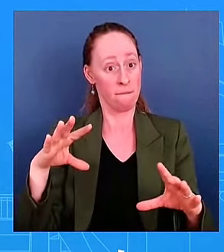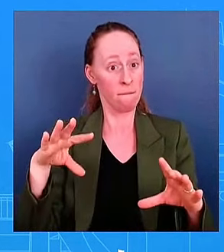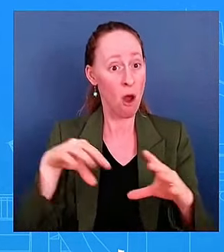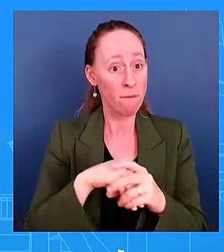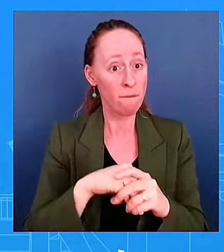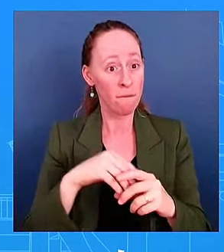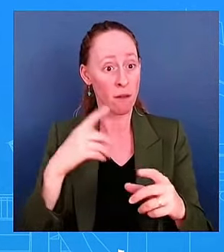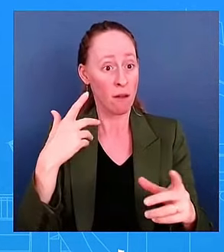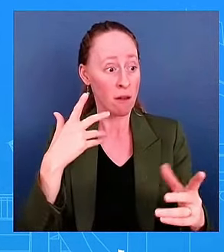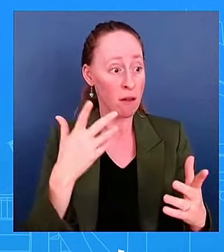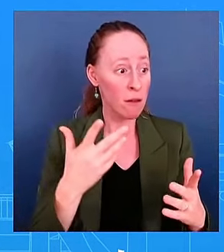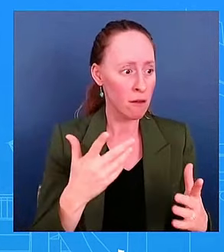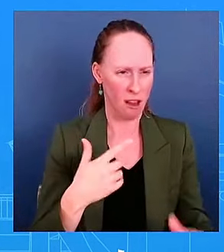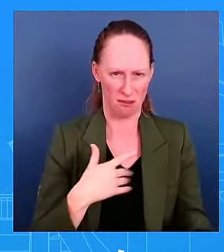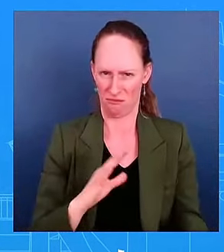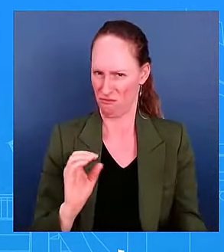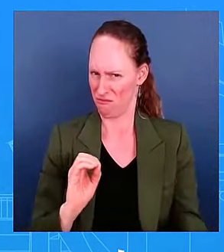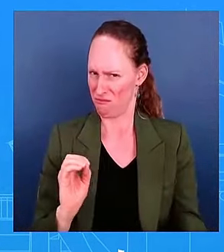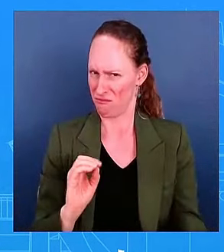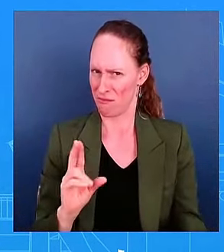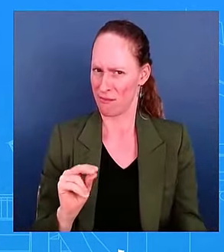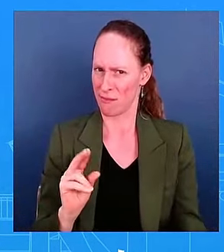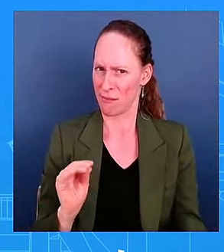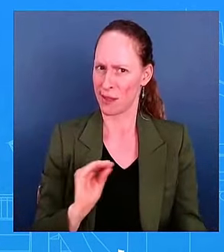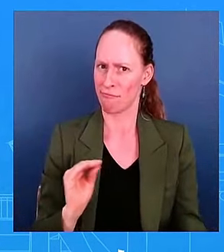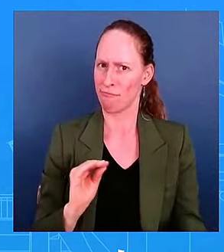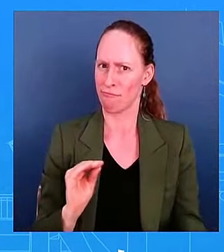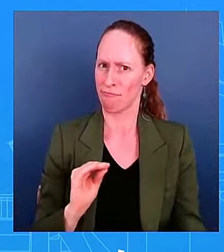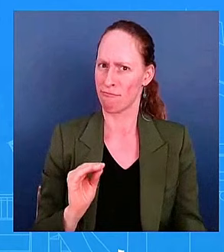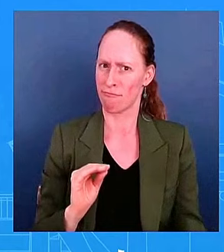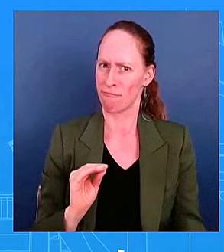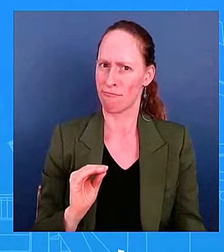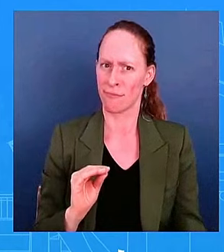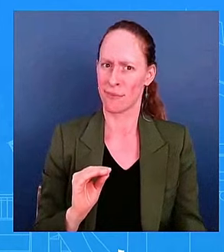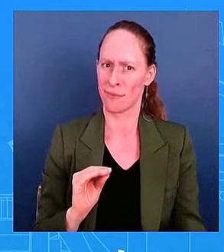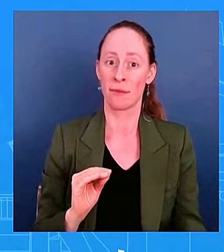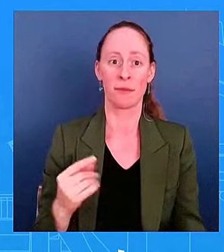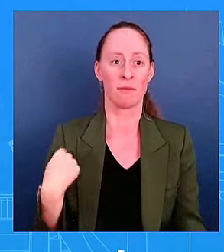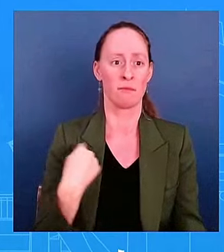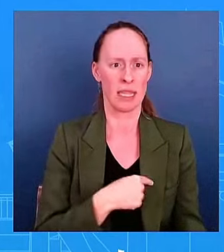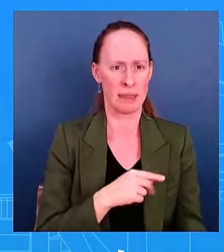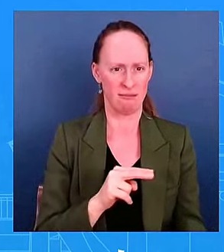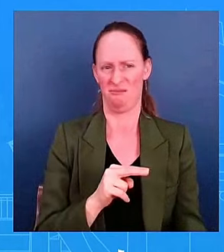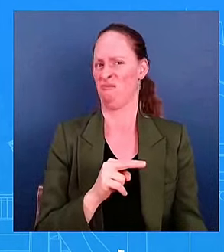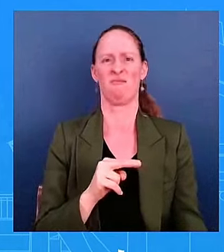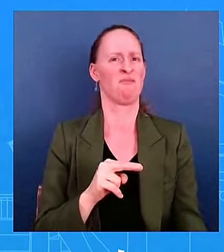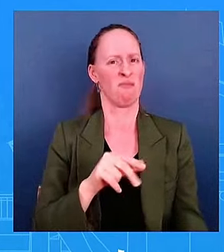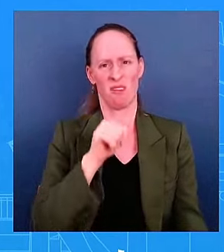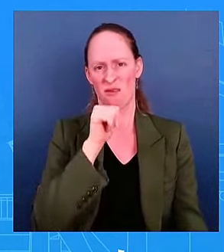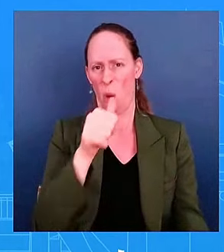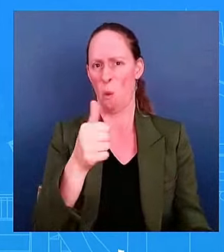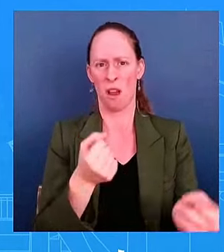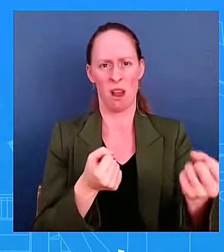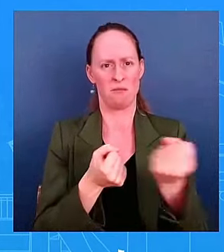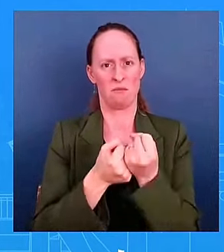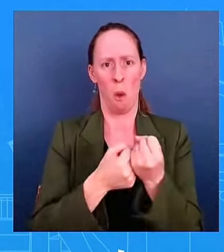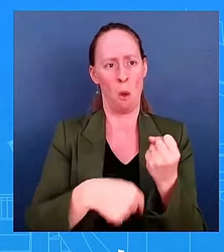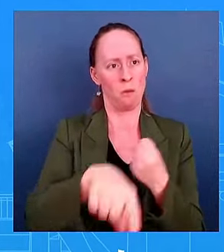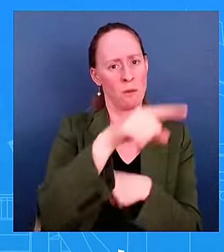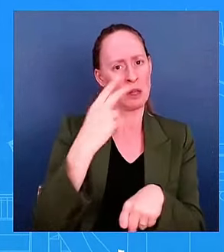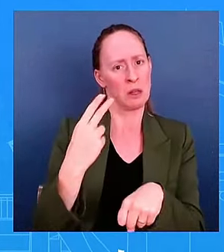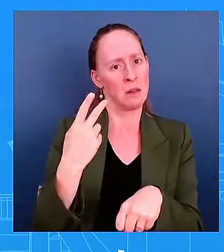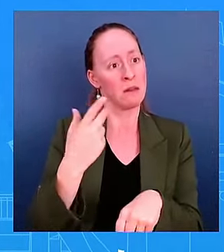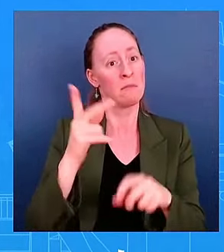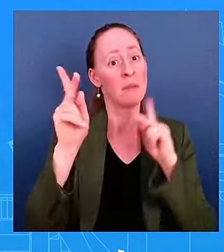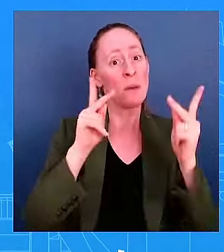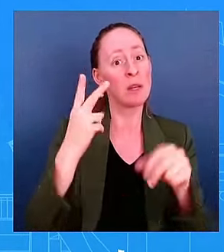strongly condemn the deployment of army units in Bolivia in any attempt to subvert a constitutional order. And